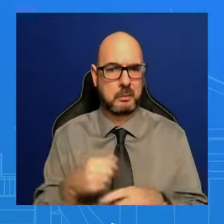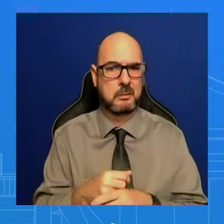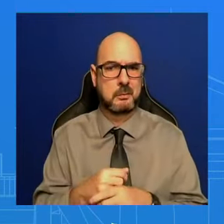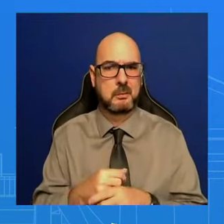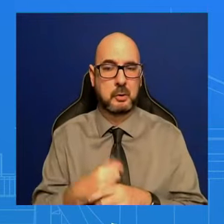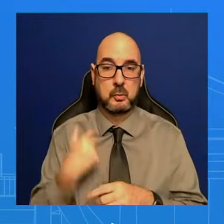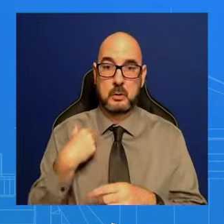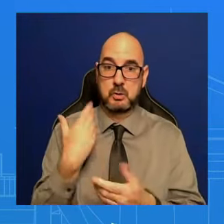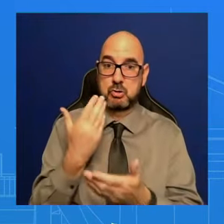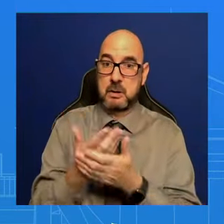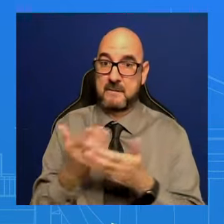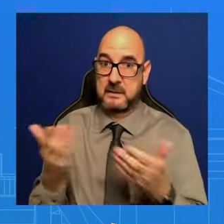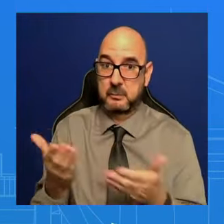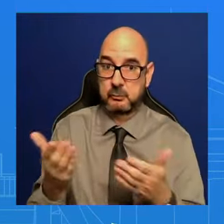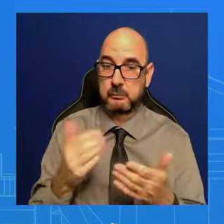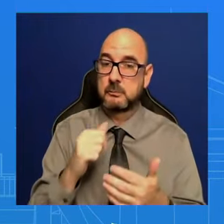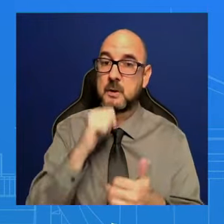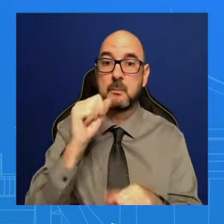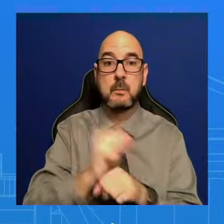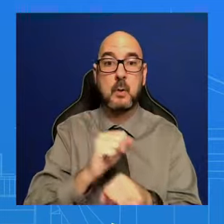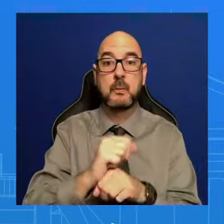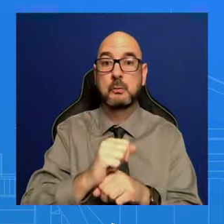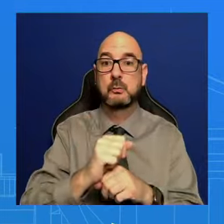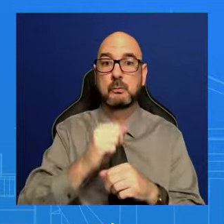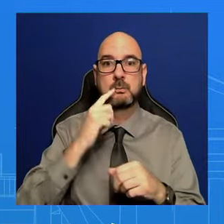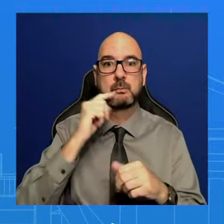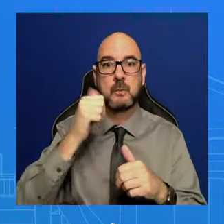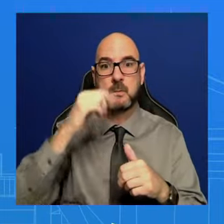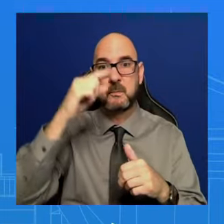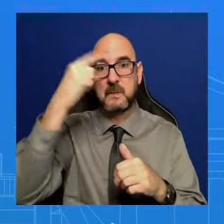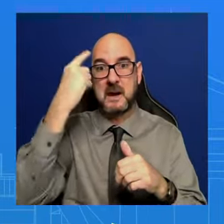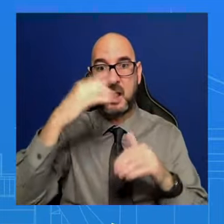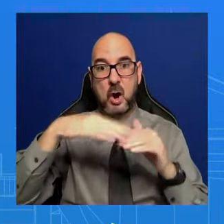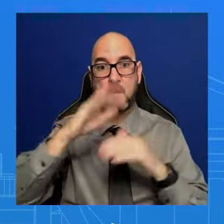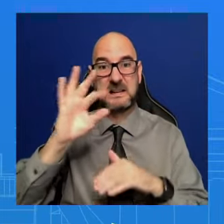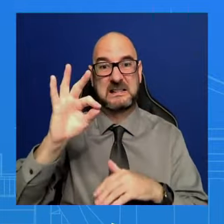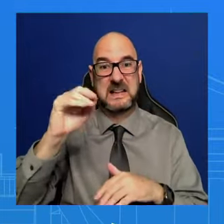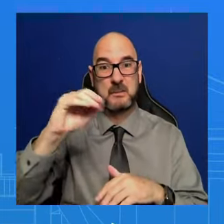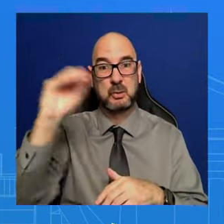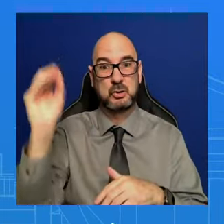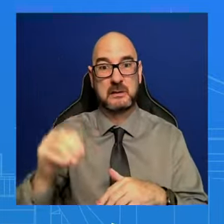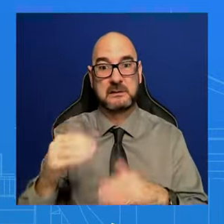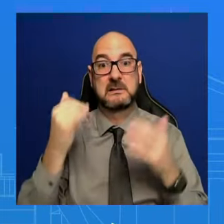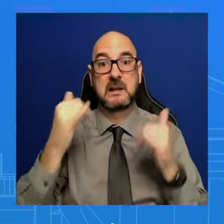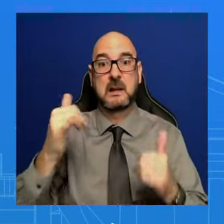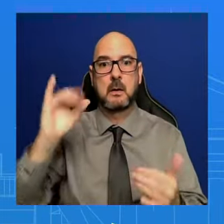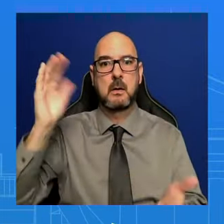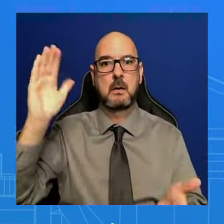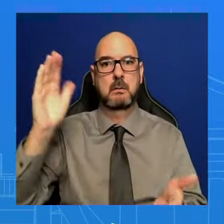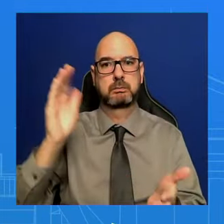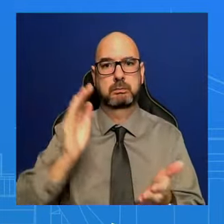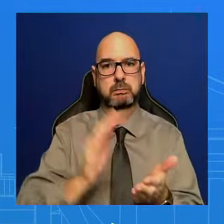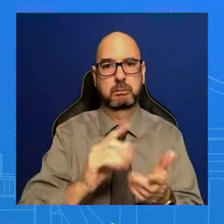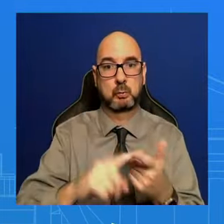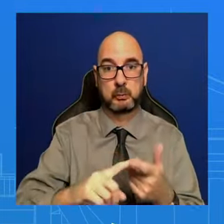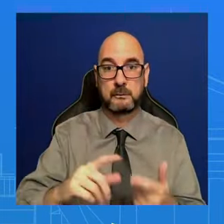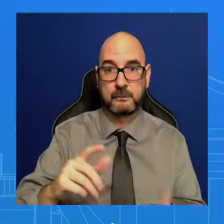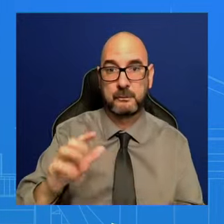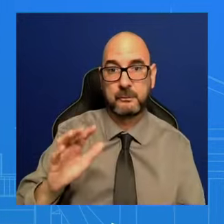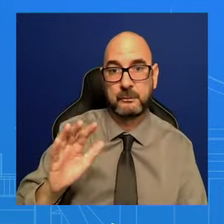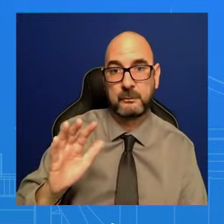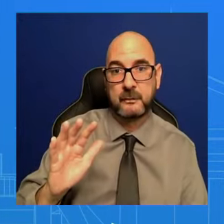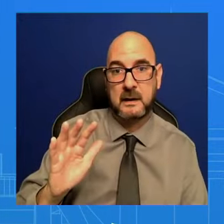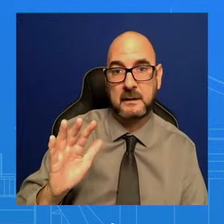over 9%. Now it's at 5%. That's because of the work that this administration has taken. Think about the American Rescue Plan.